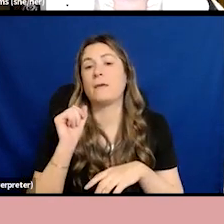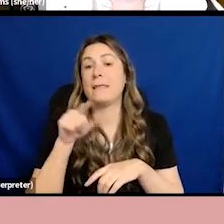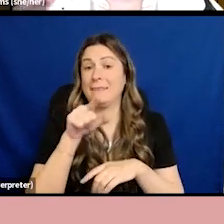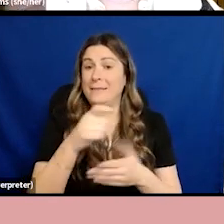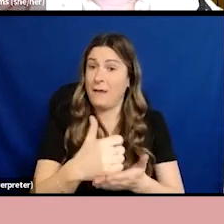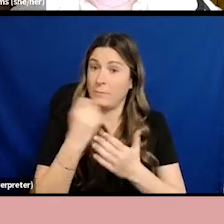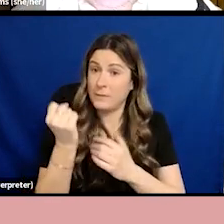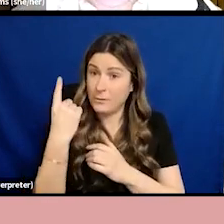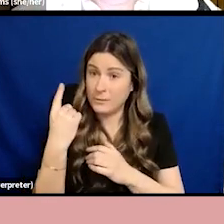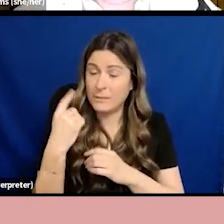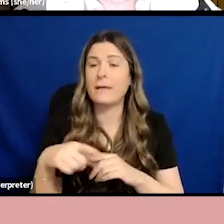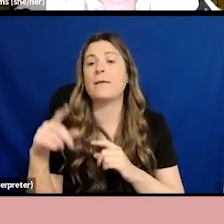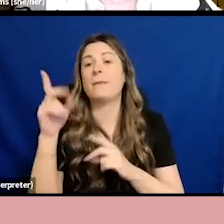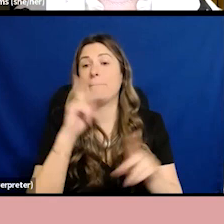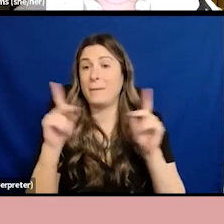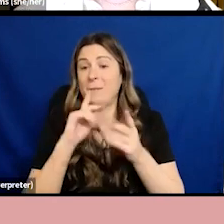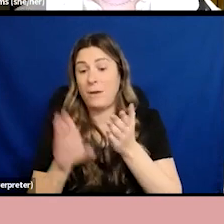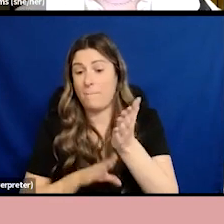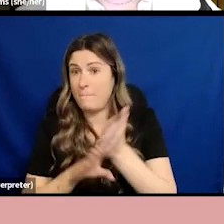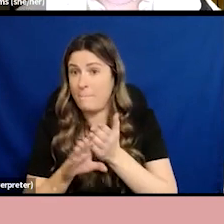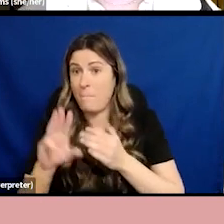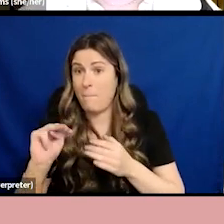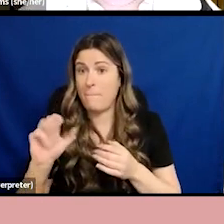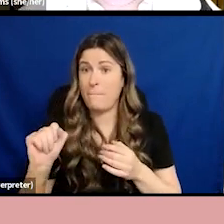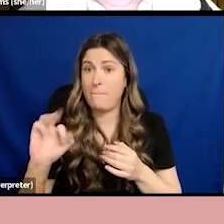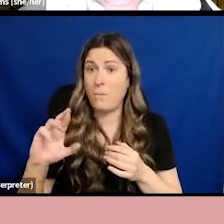oppression on multiple fronts simultaneously.